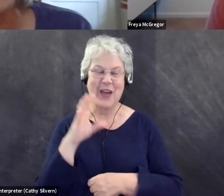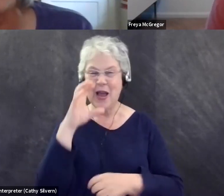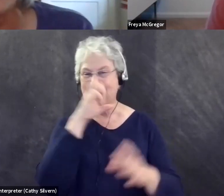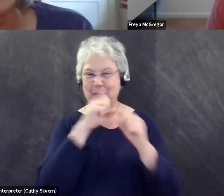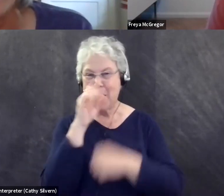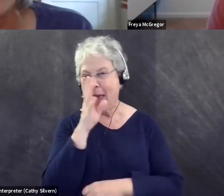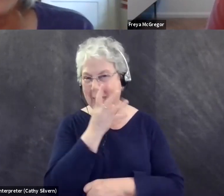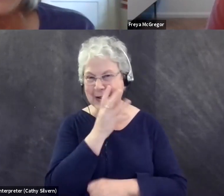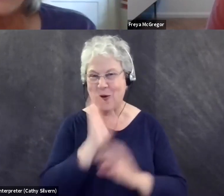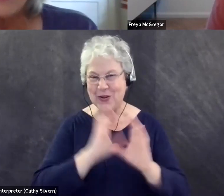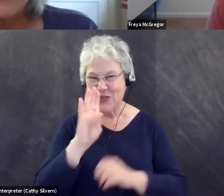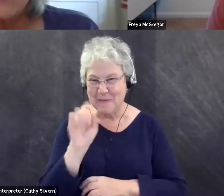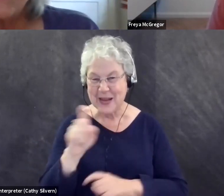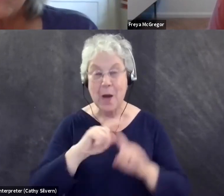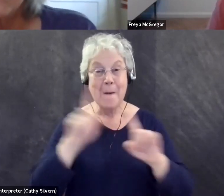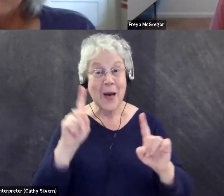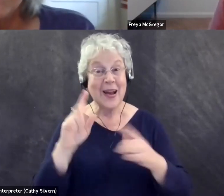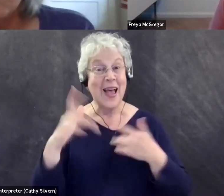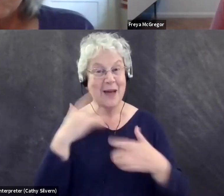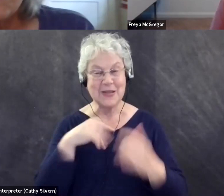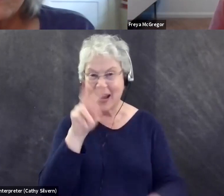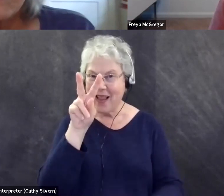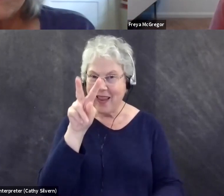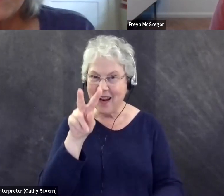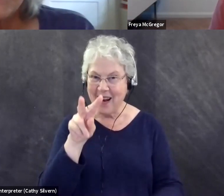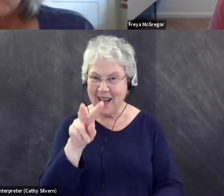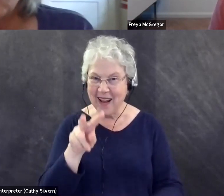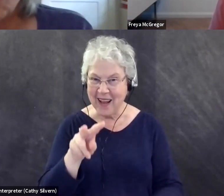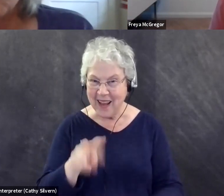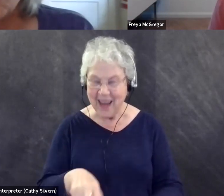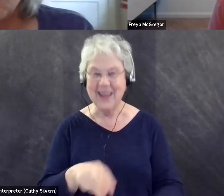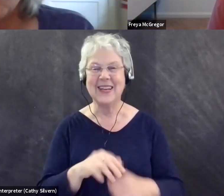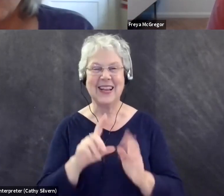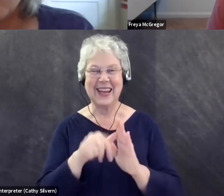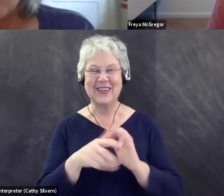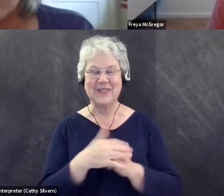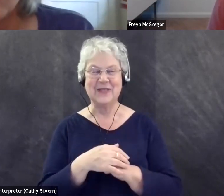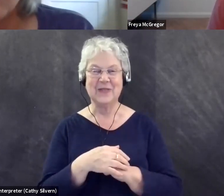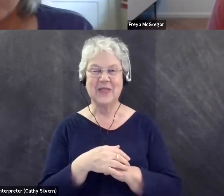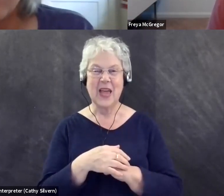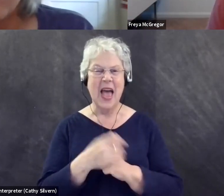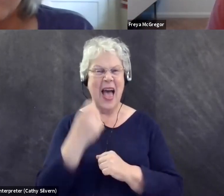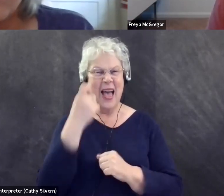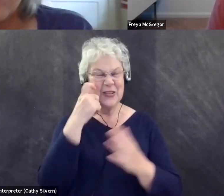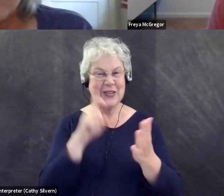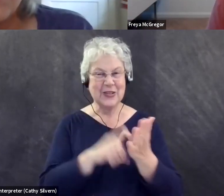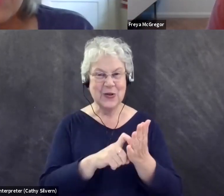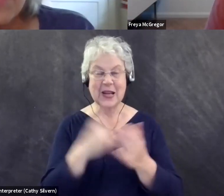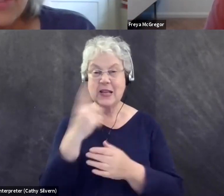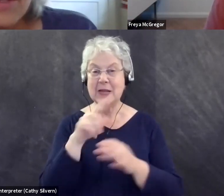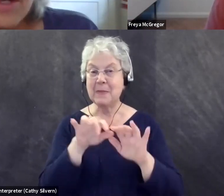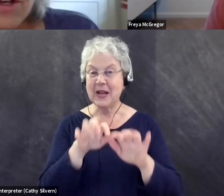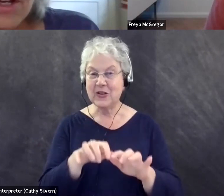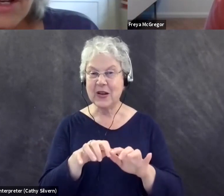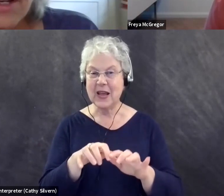ignoring the chat, but I'm really excited to read the chat after, after this. And I, but I did see just then really briefly, I said, someone wrote,